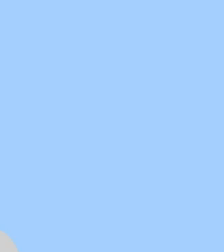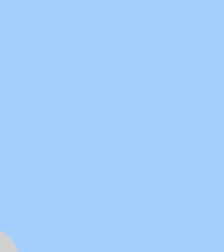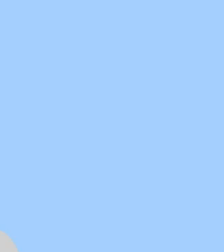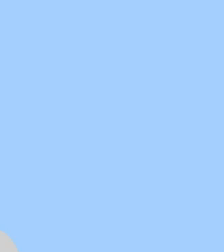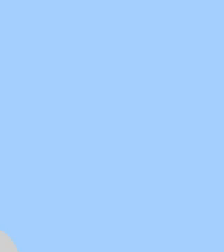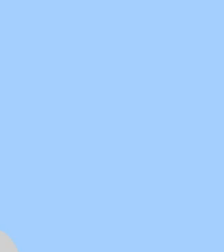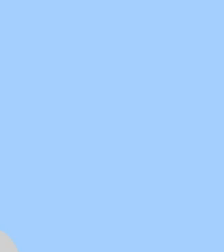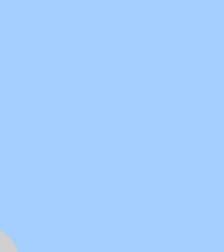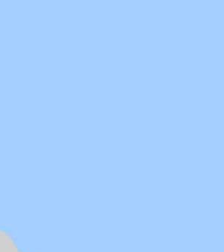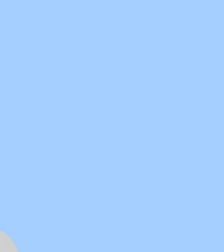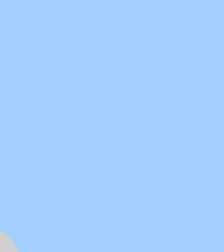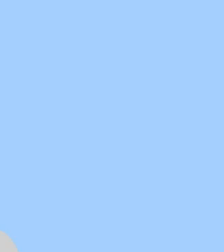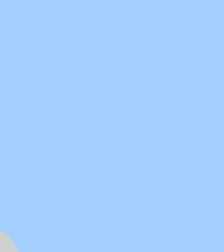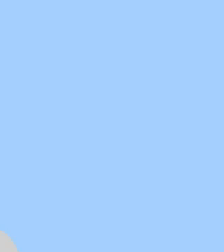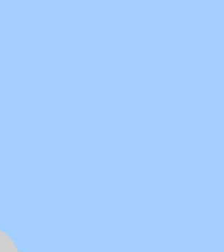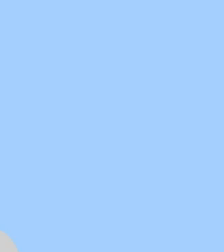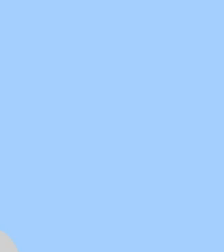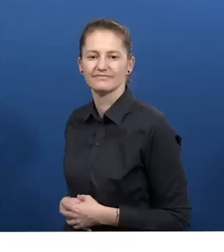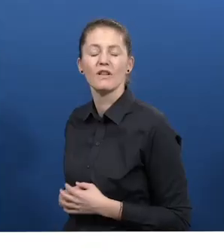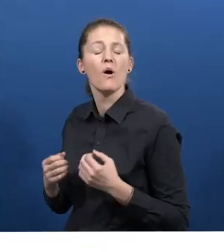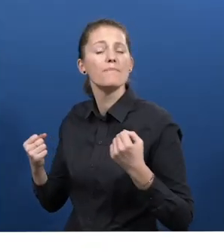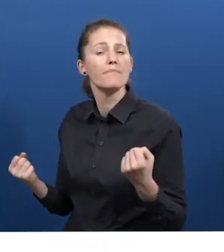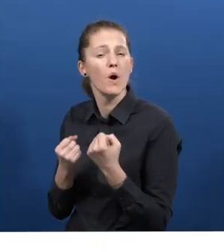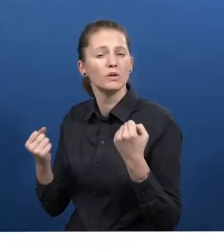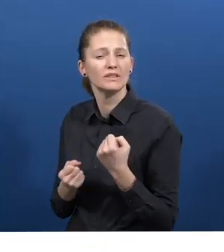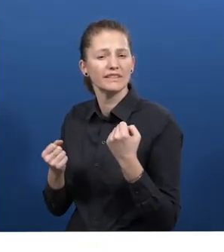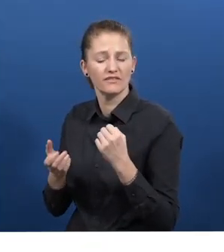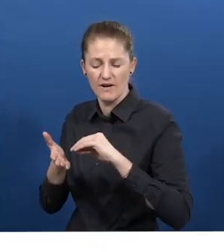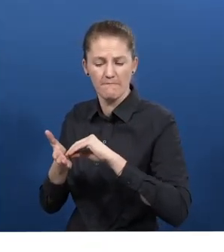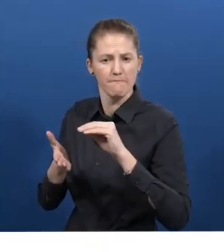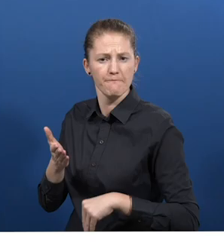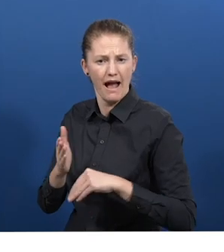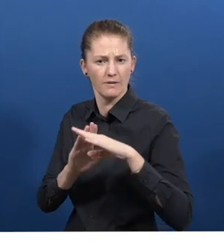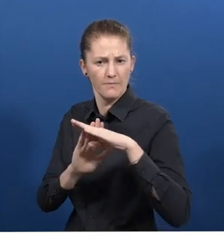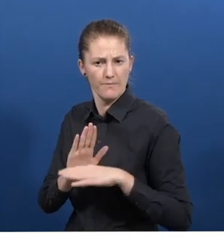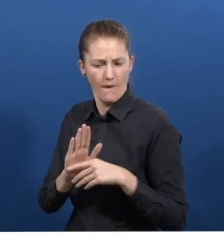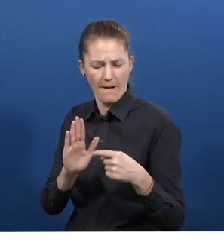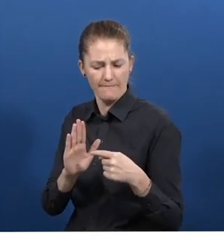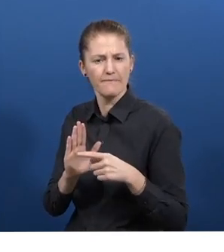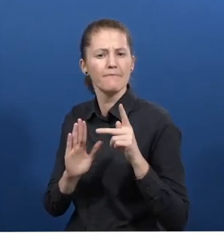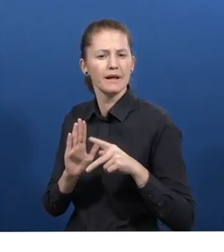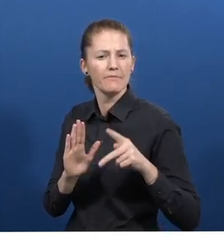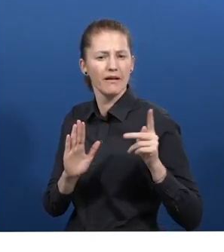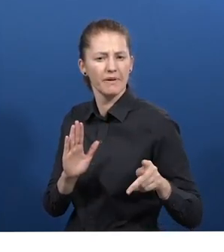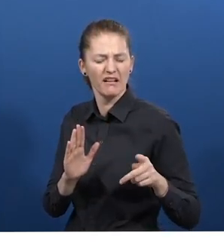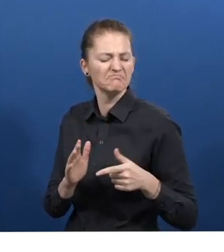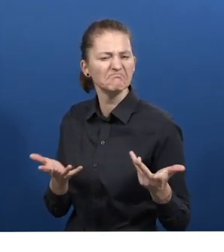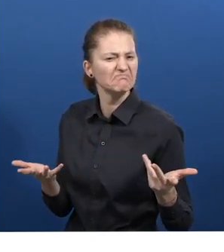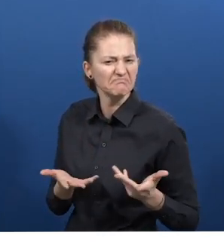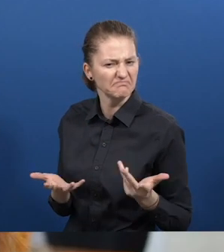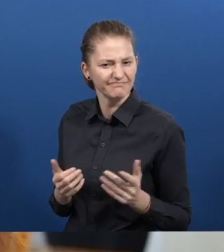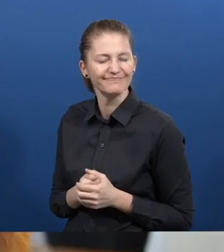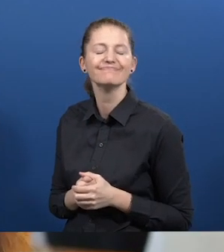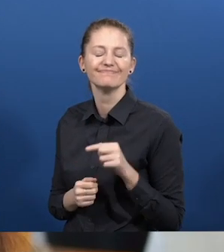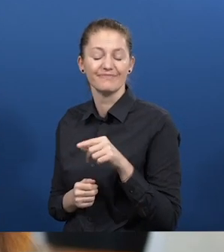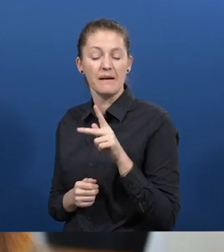Program. Colombia and Chile. What is Productivity Pact Program about? The Productivity Pact Program is a